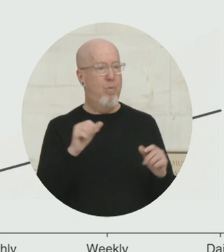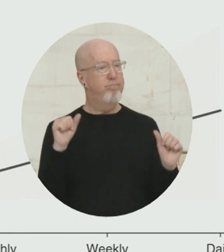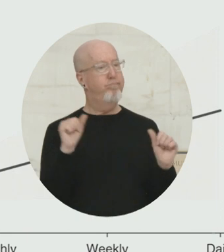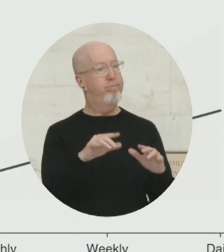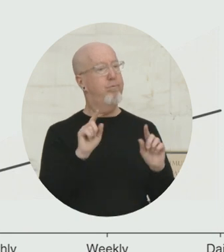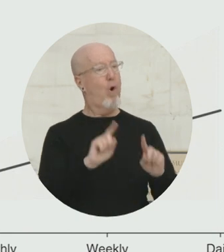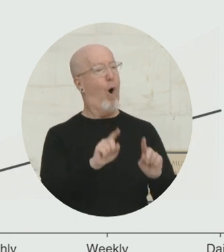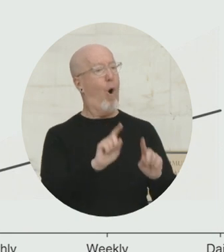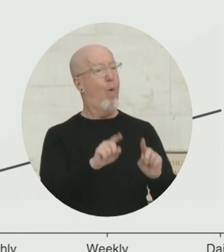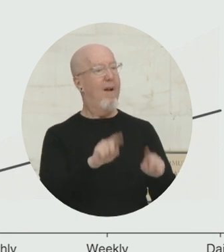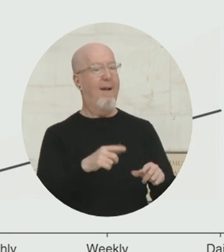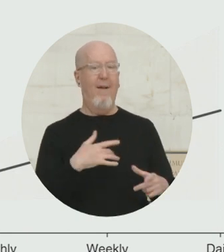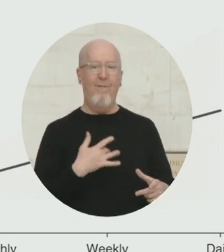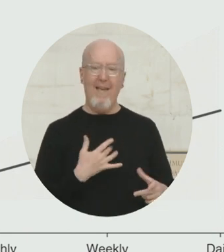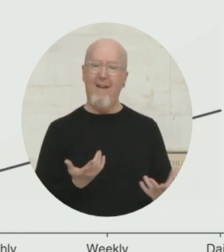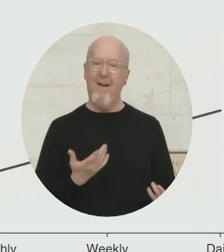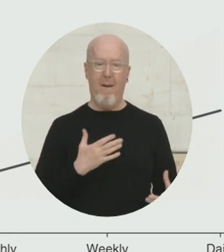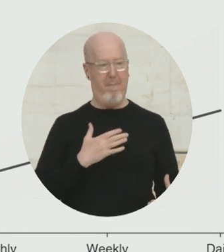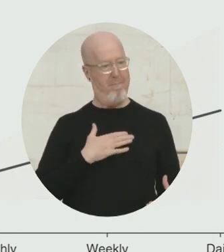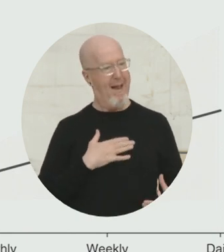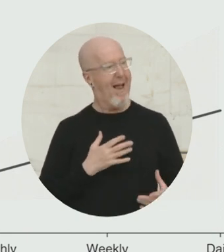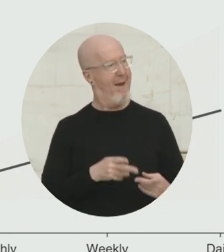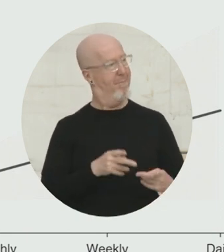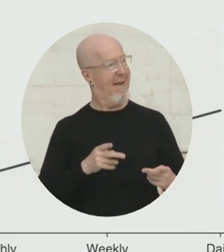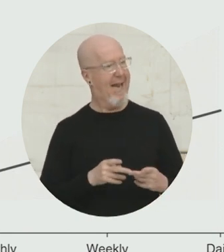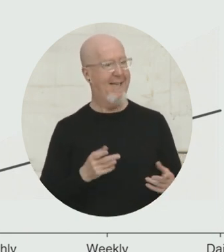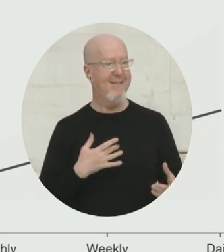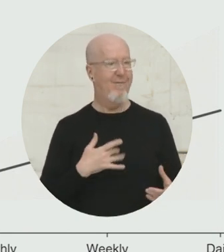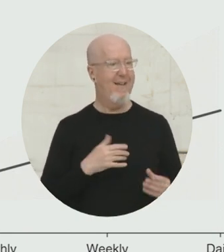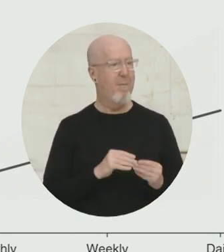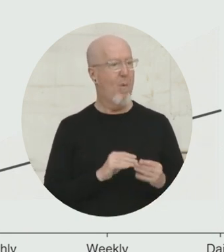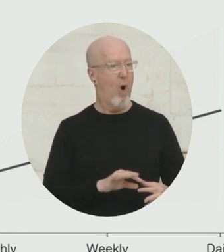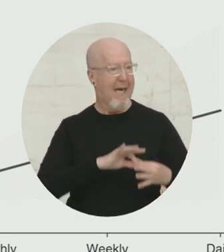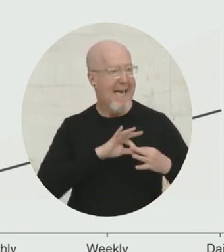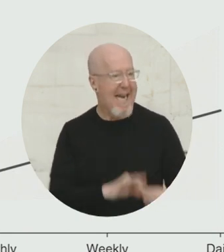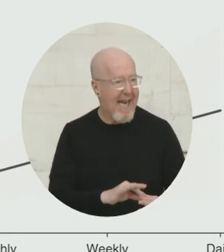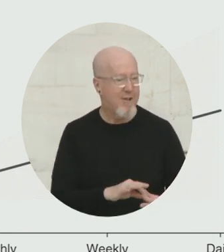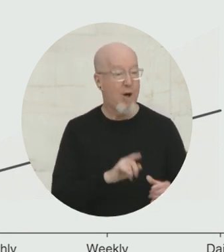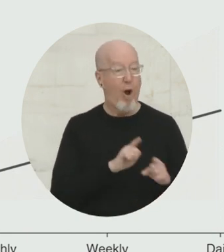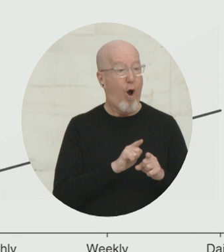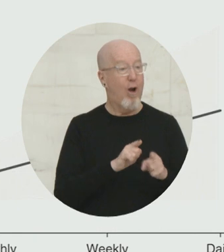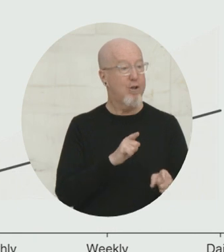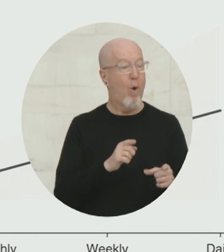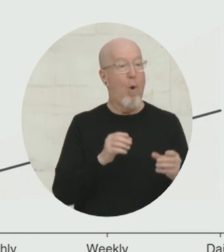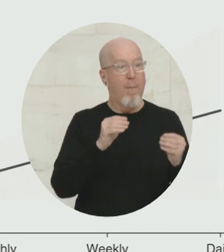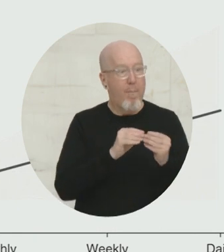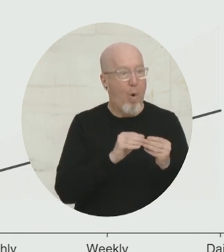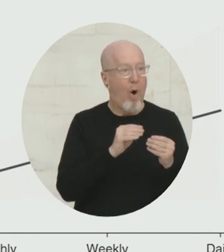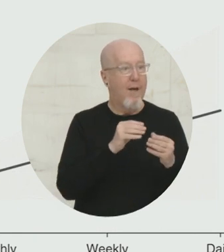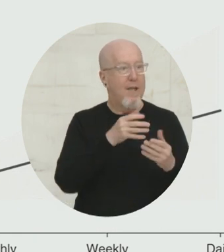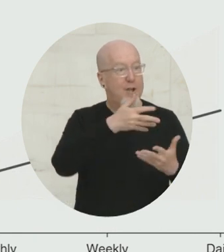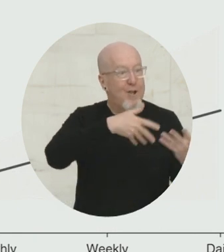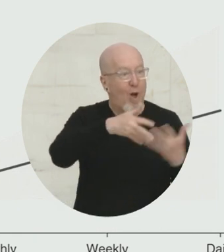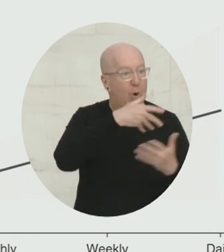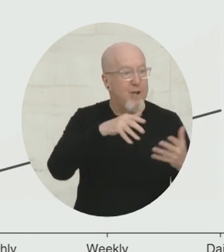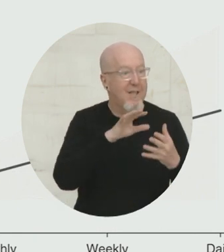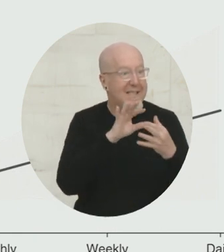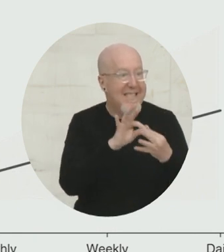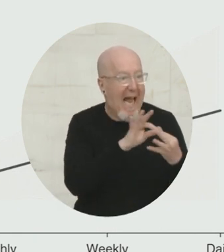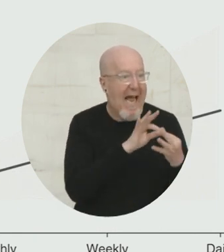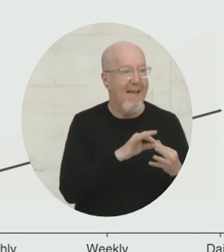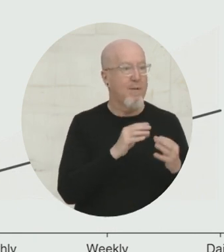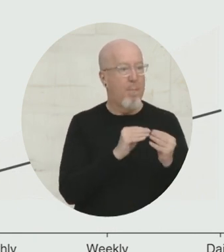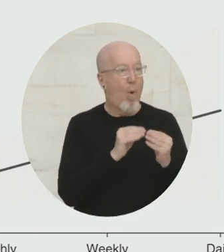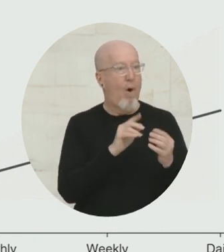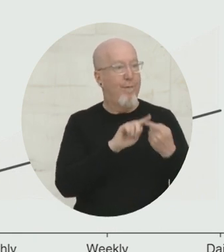feel more of a sense of place, that feeling of obligation and connection, and they also have more social ties. They have more friends they speak with